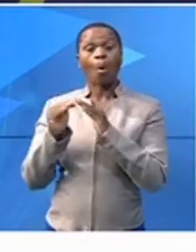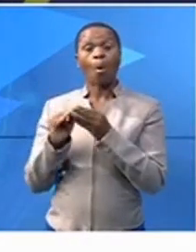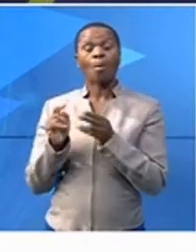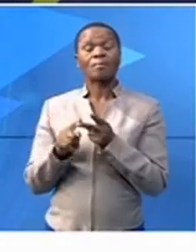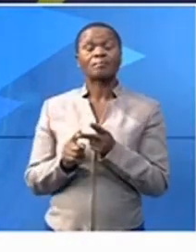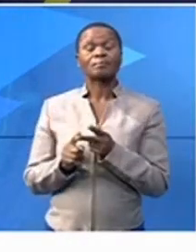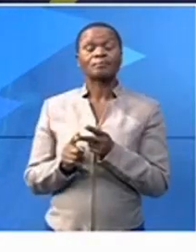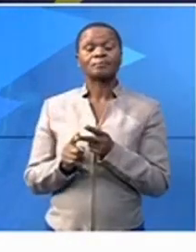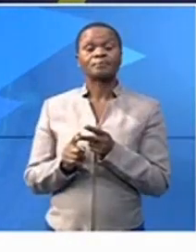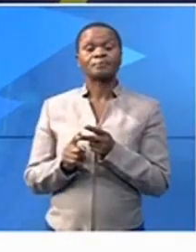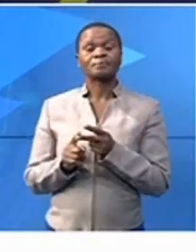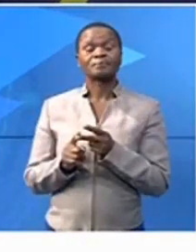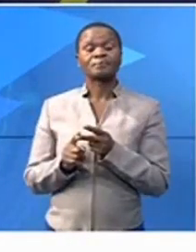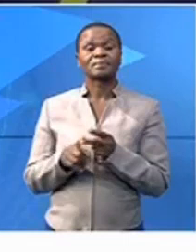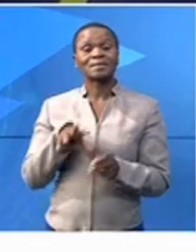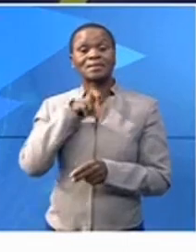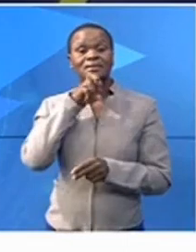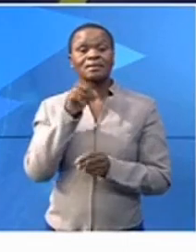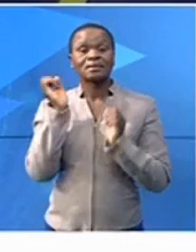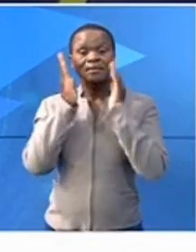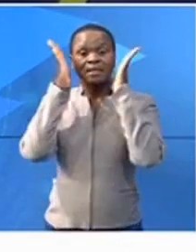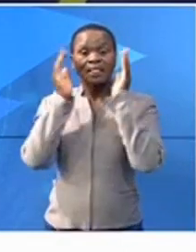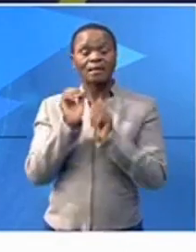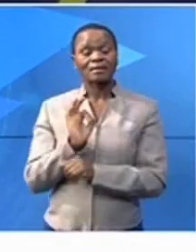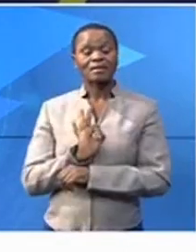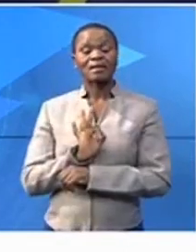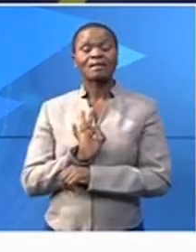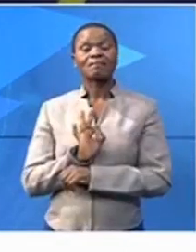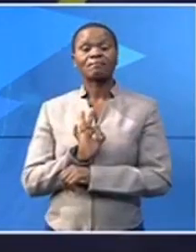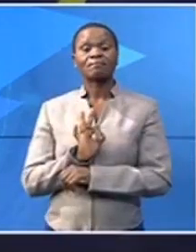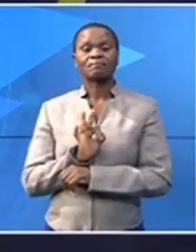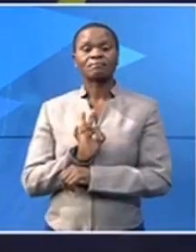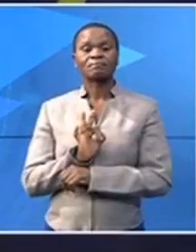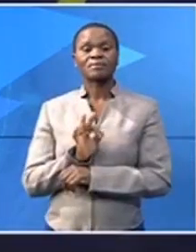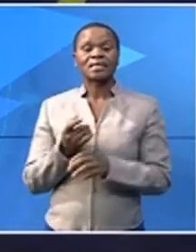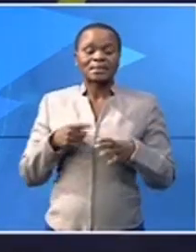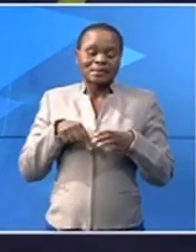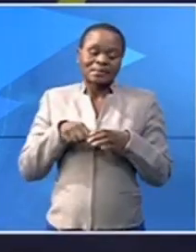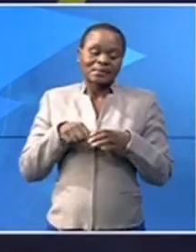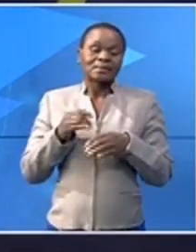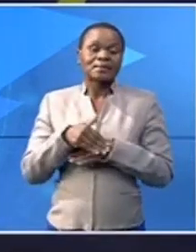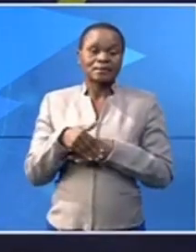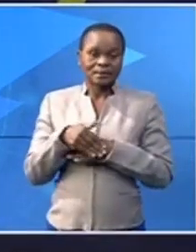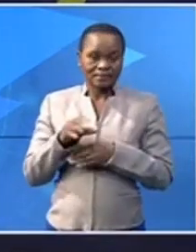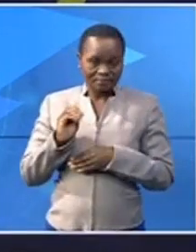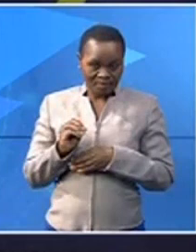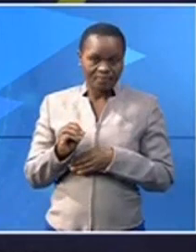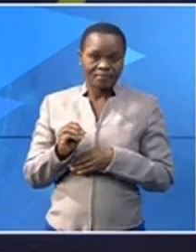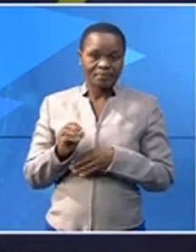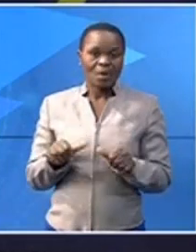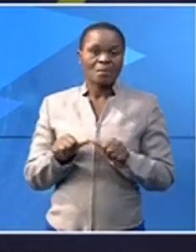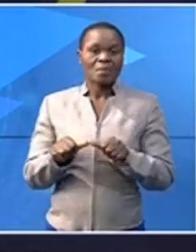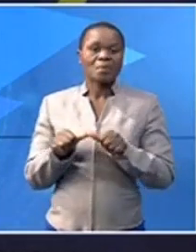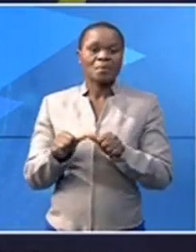Majesty King Maswati III is in the country and continues